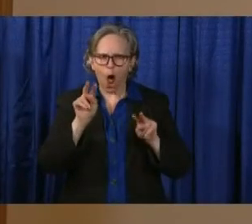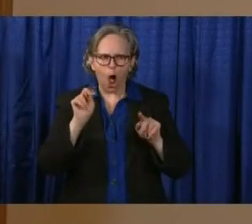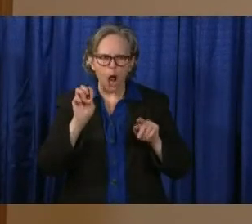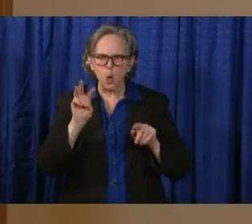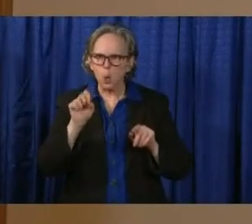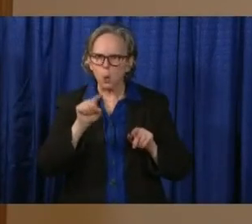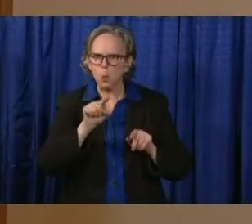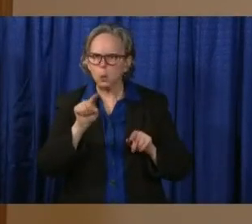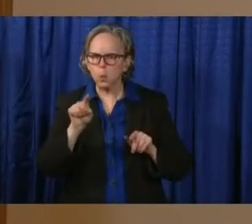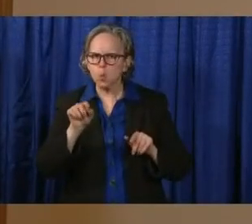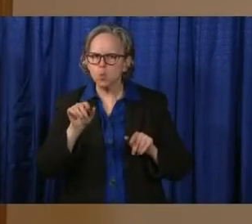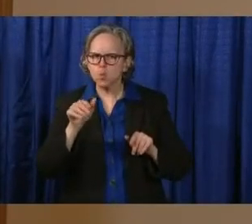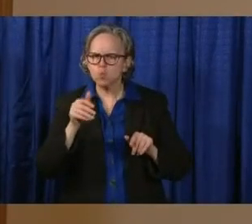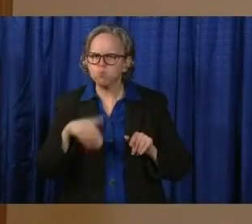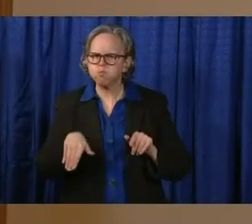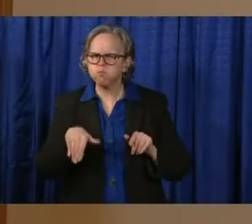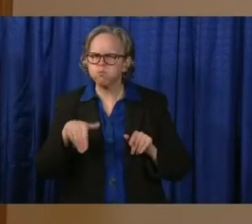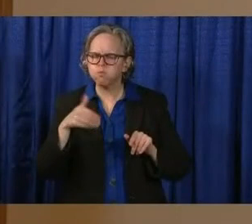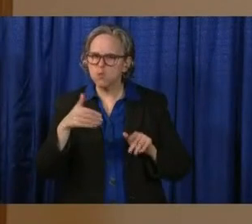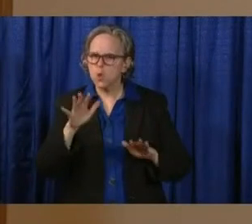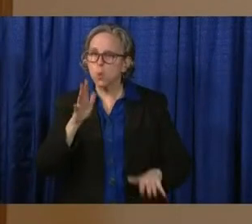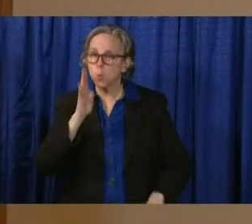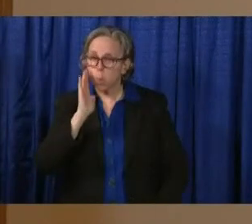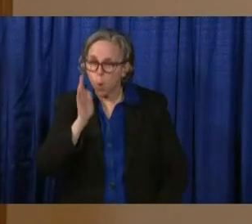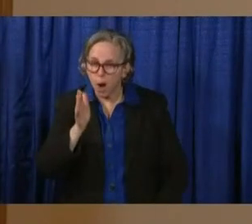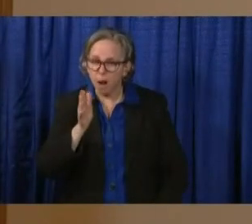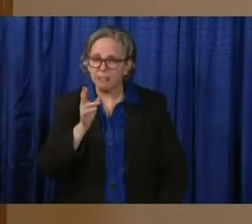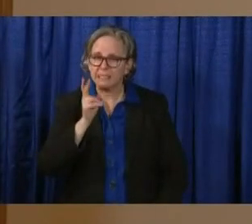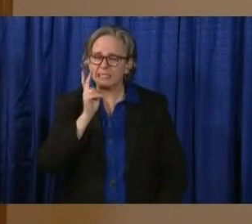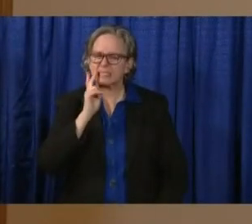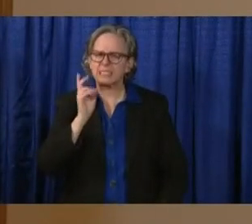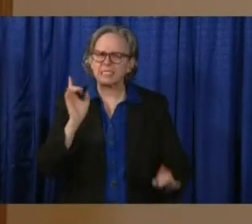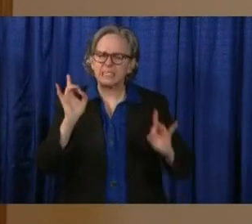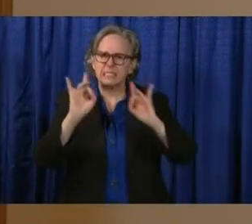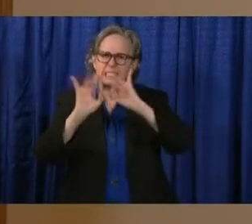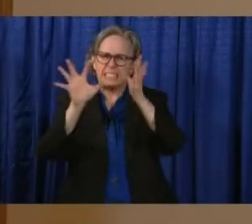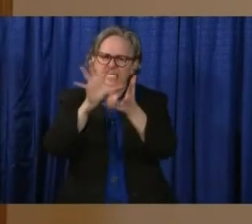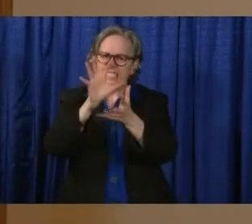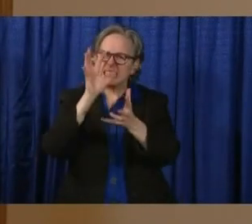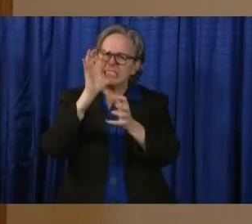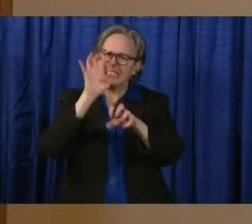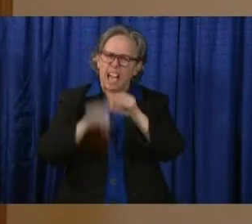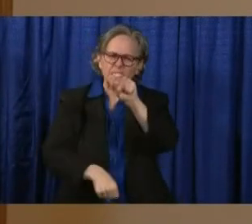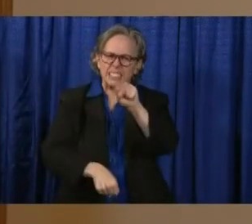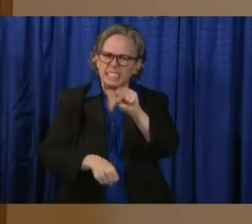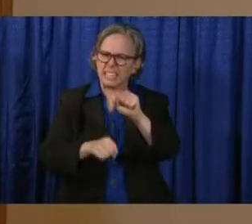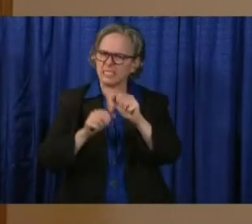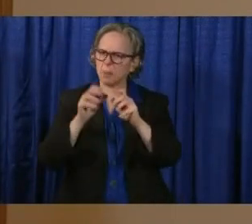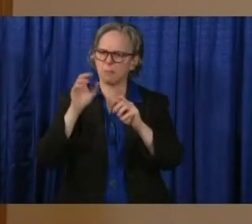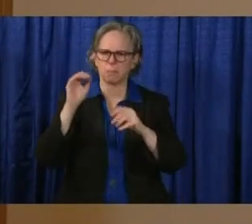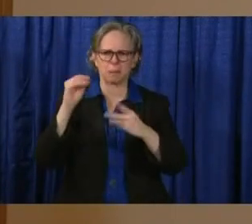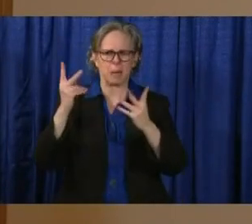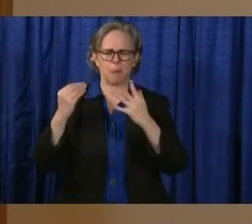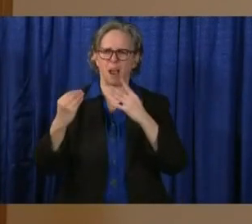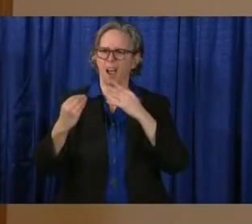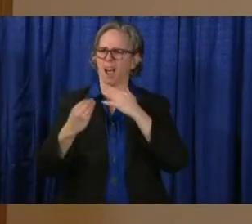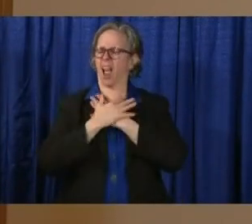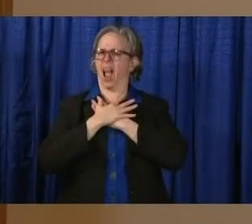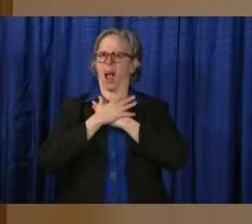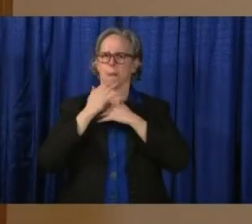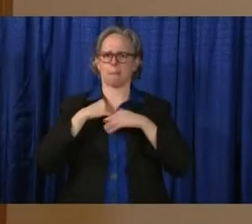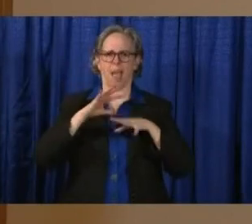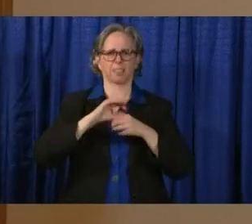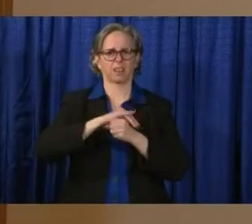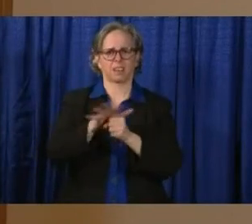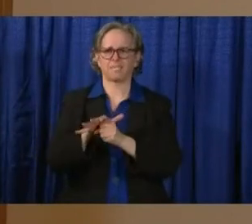see the devastating impact of what is just this terrible, terrible disease we're fighting. And we're seeing it